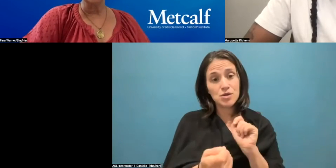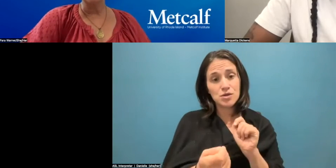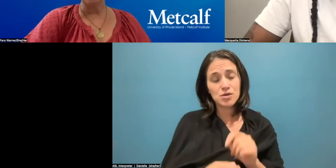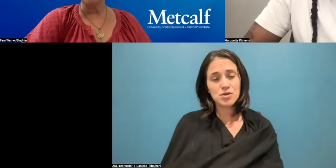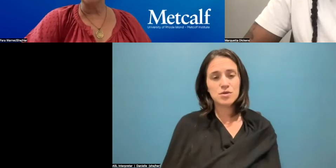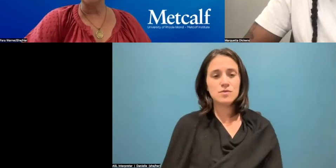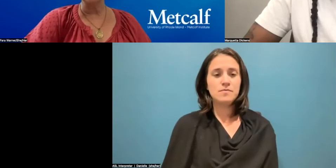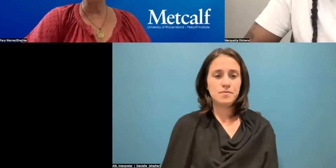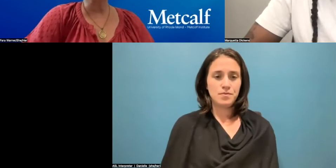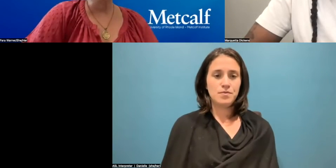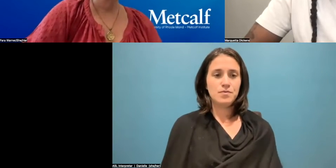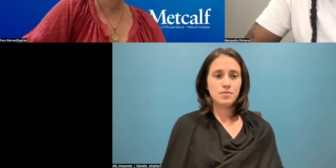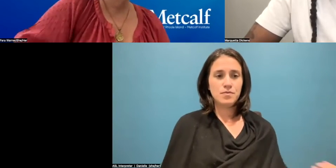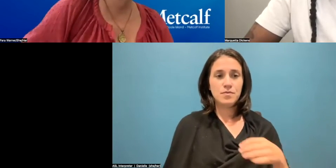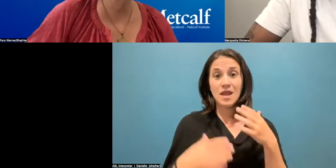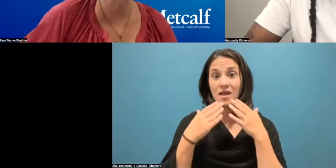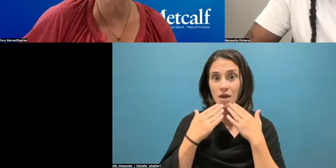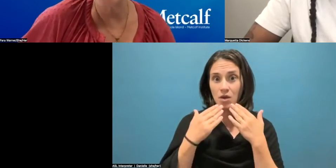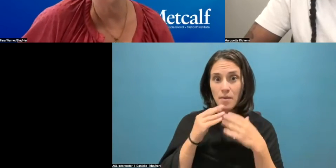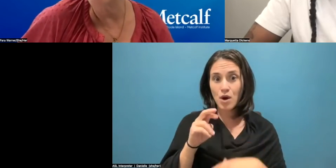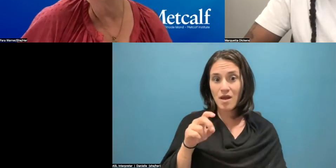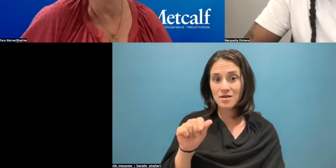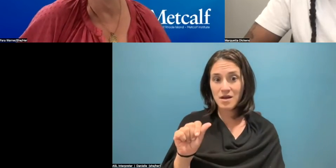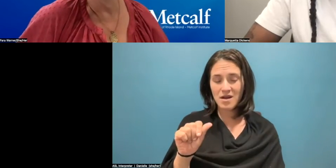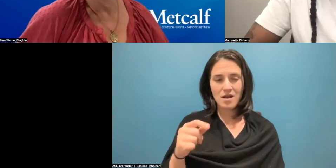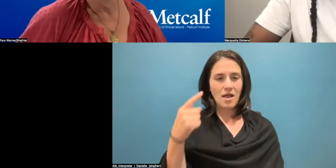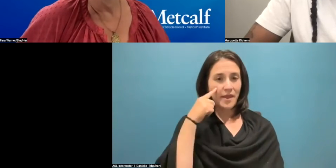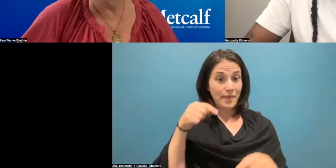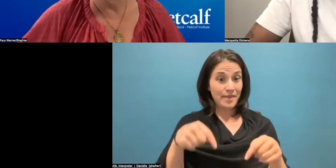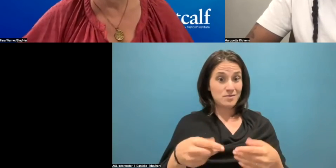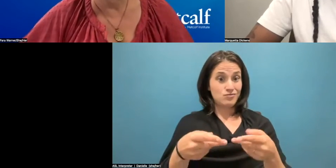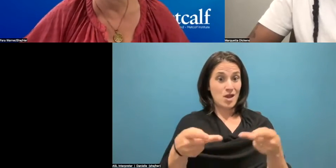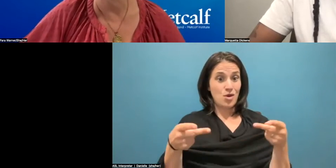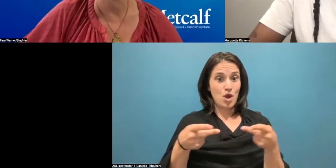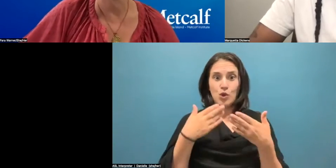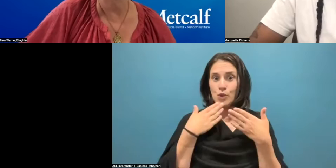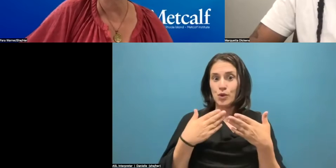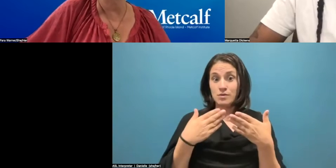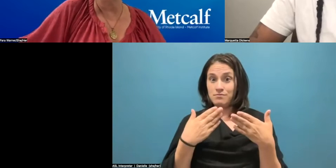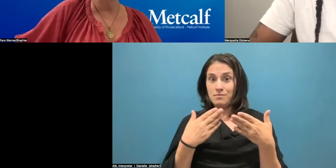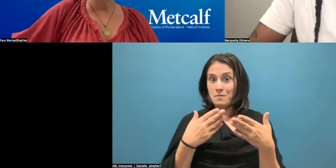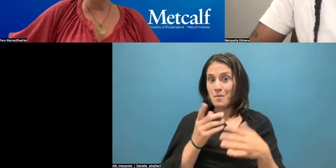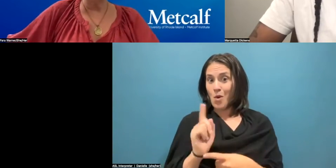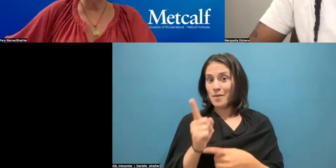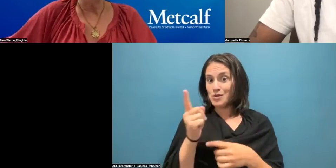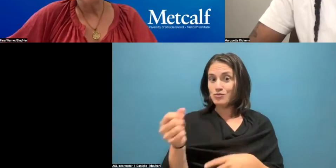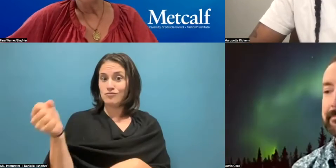Thank you, Marquetta. I think this is a really excellent place then to bring Justin into the conversation.